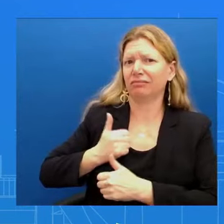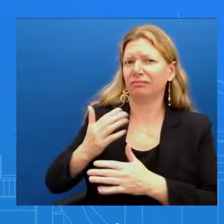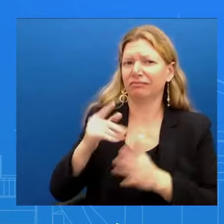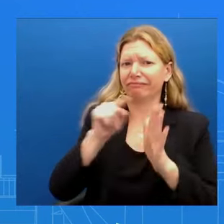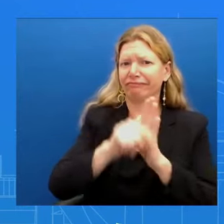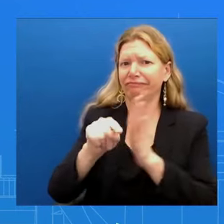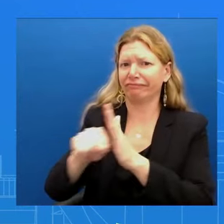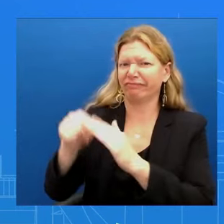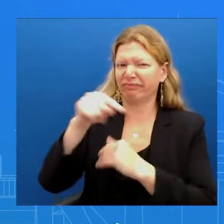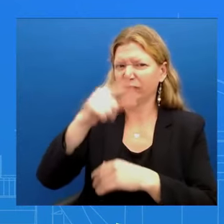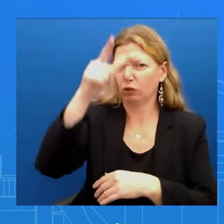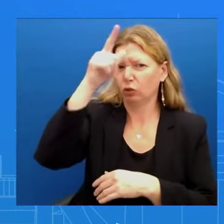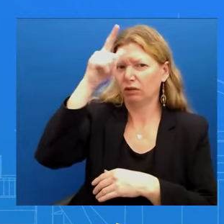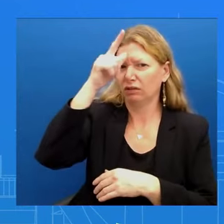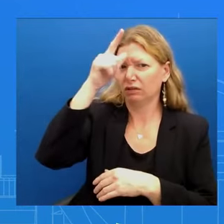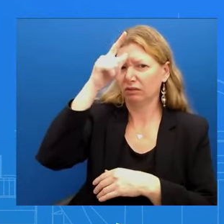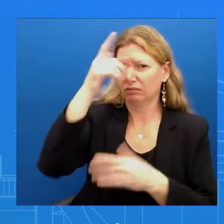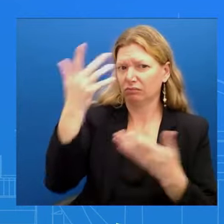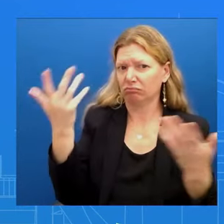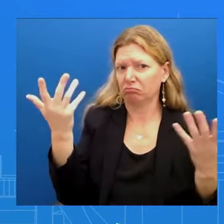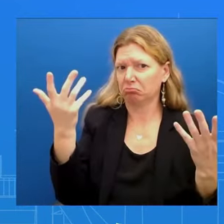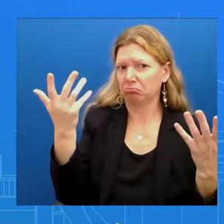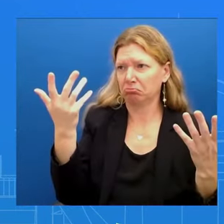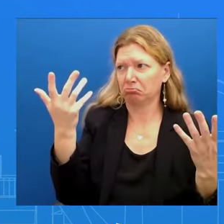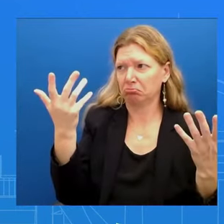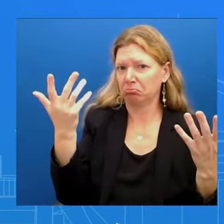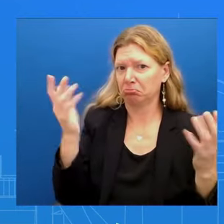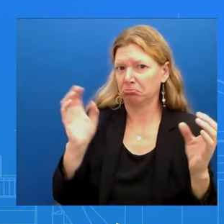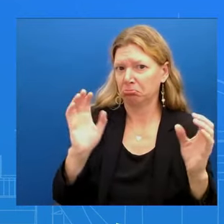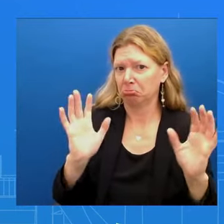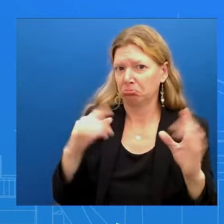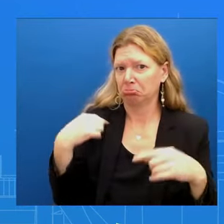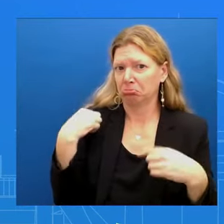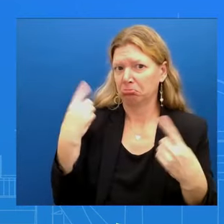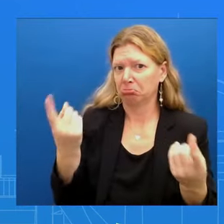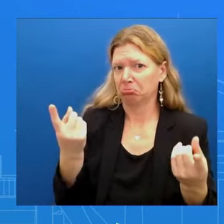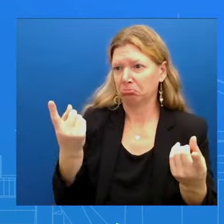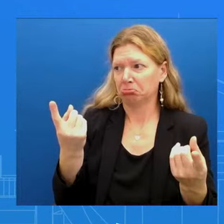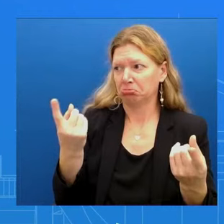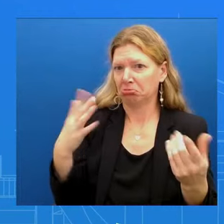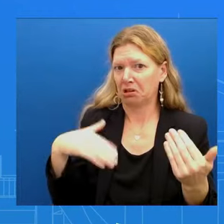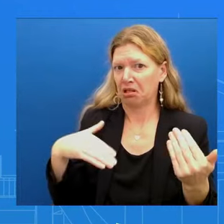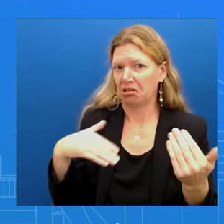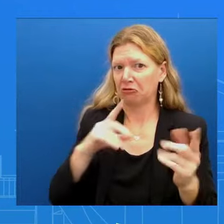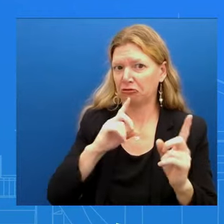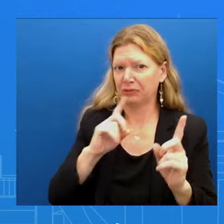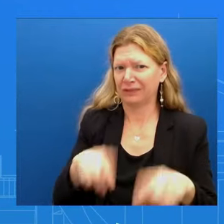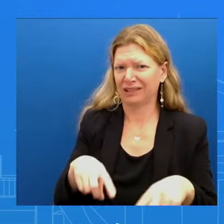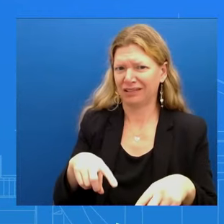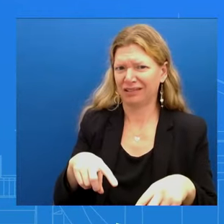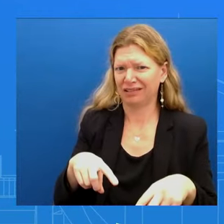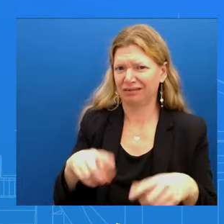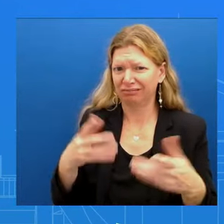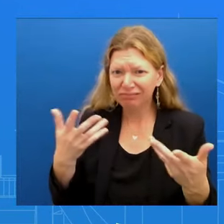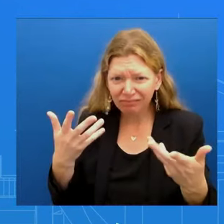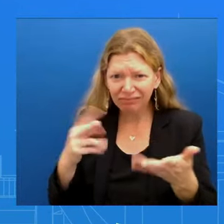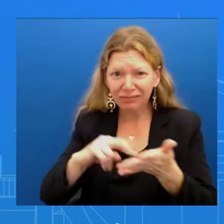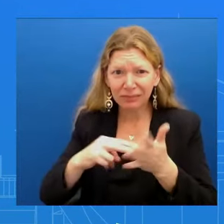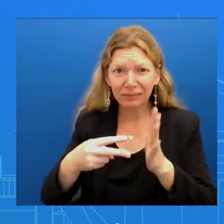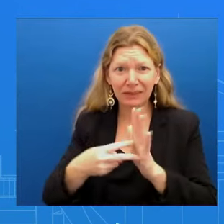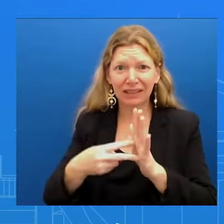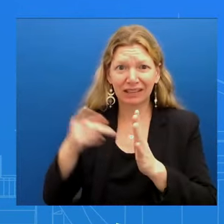say that the U.S. response at this point is concluded or is it still ongoing? You'd have to wait and see Thank you,